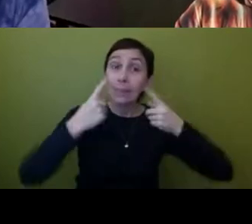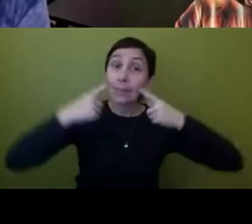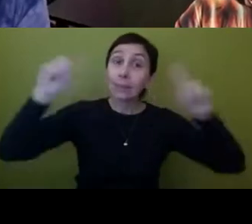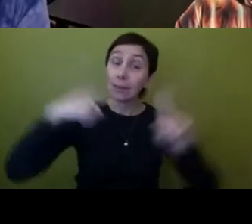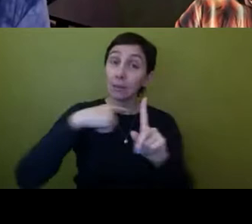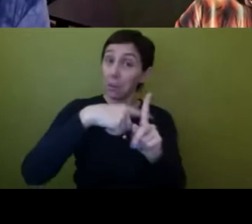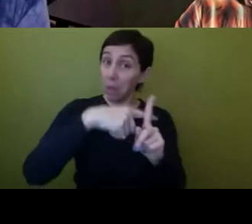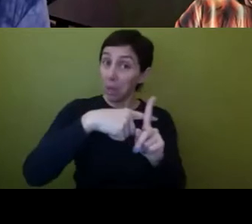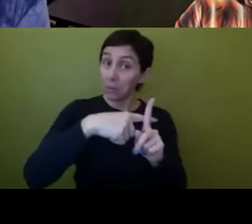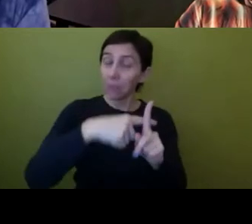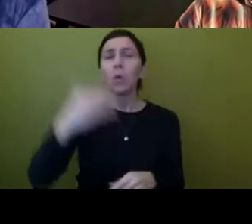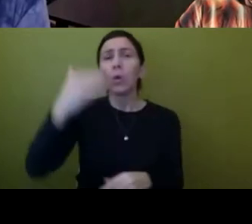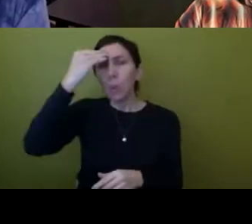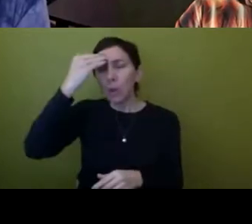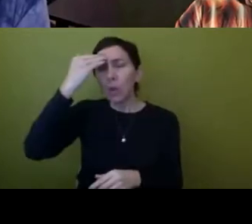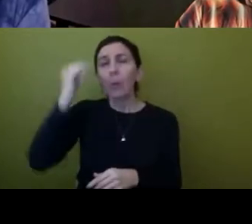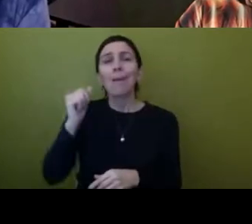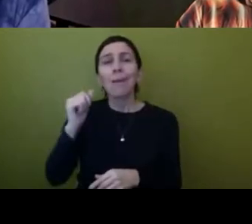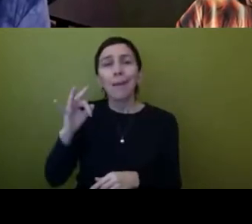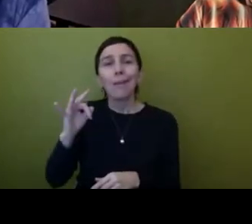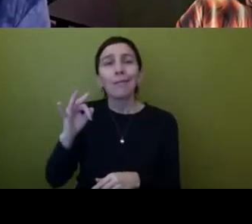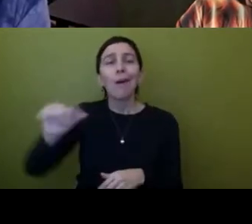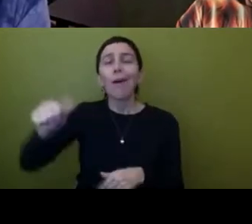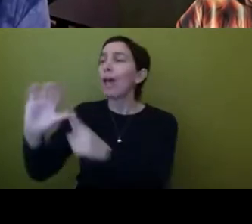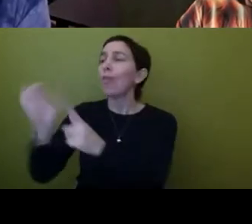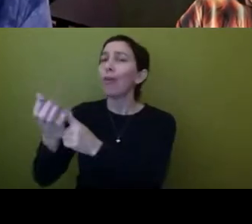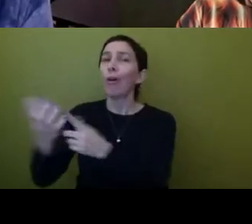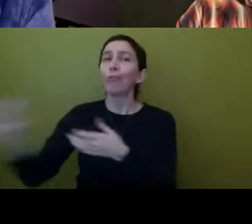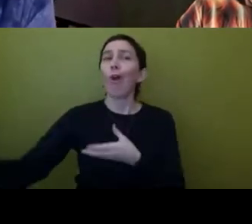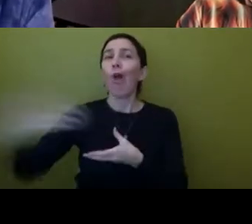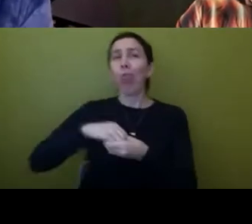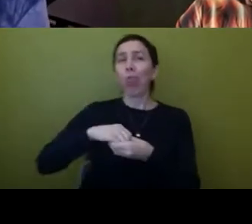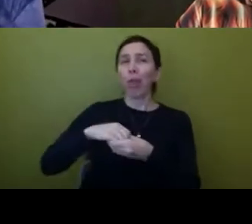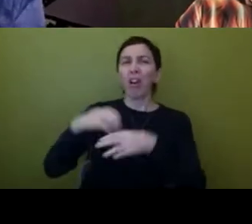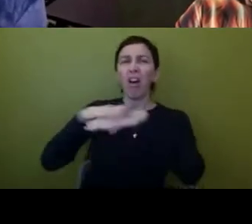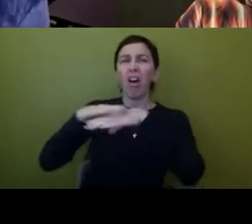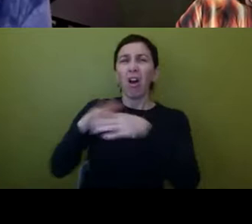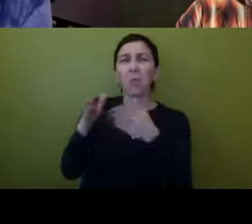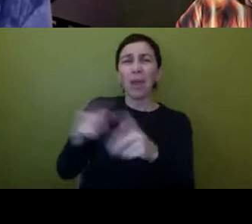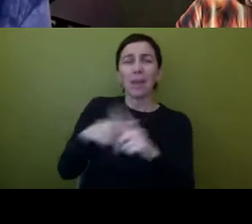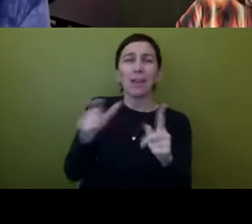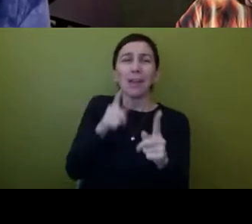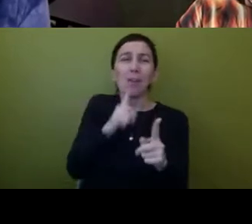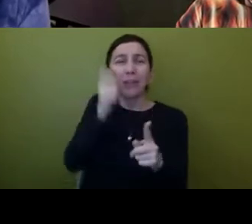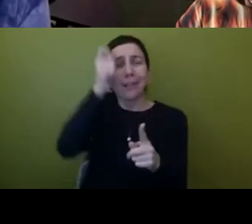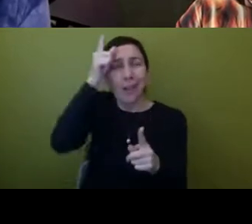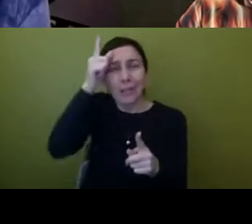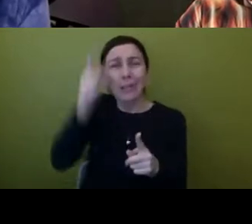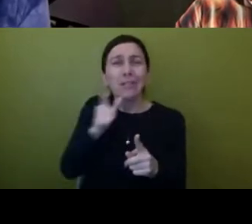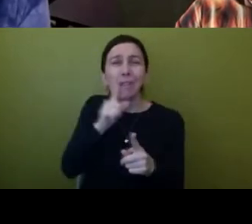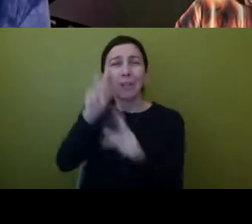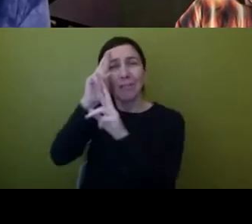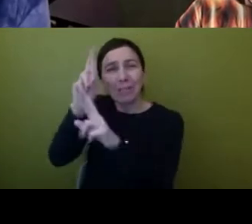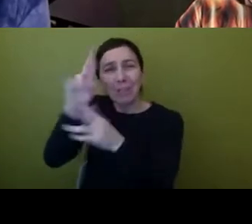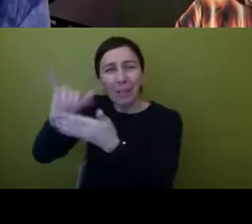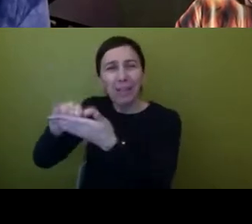that cultural appropriation is worse when you're not actually engaging with something beyond the surface do you know um because often the worst cultural